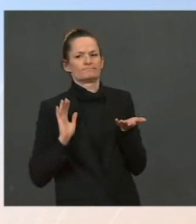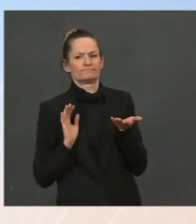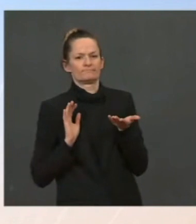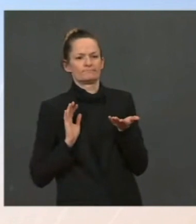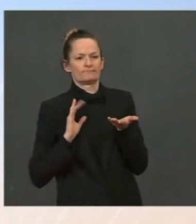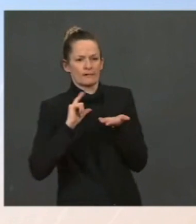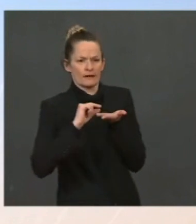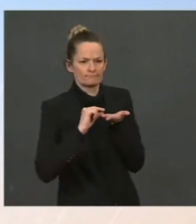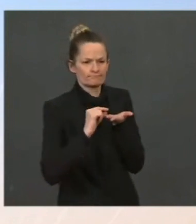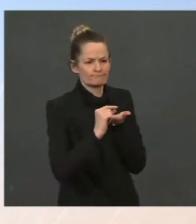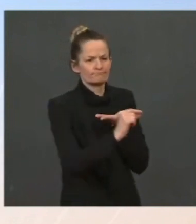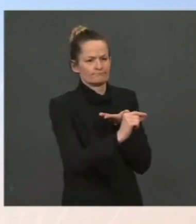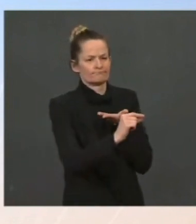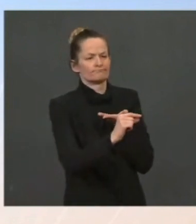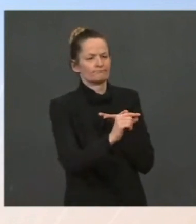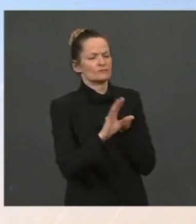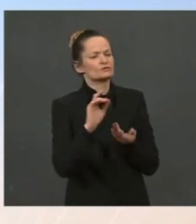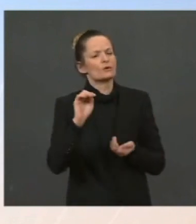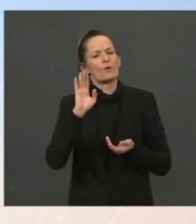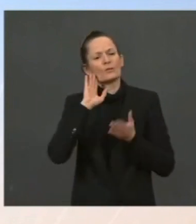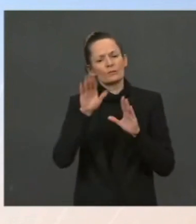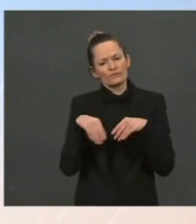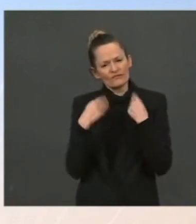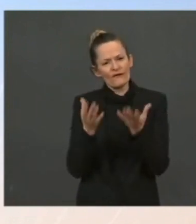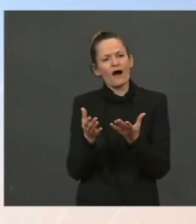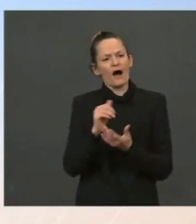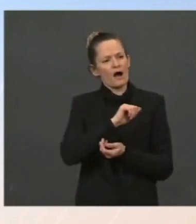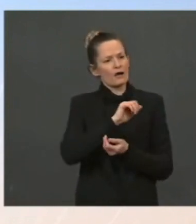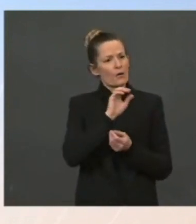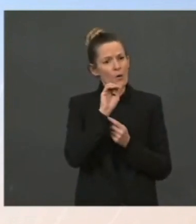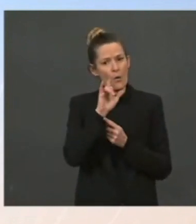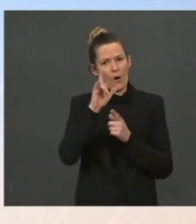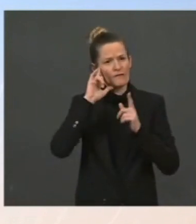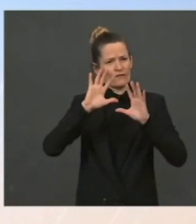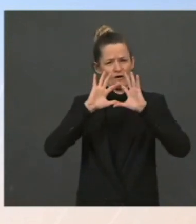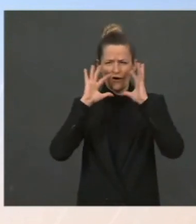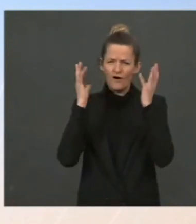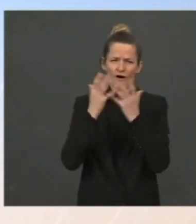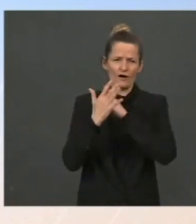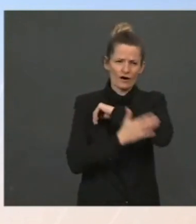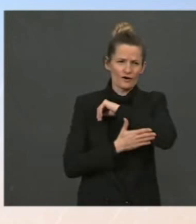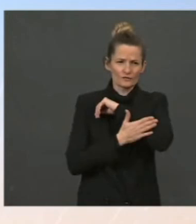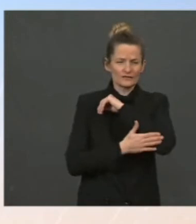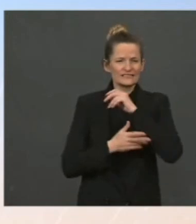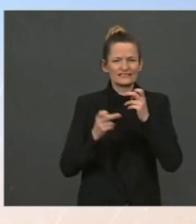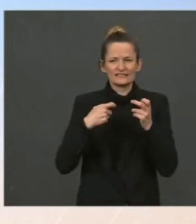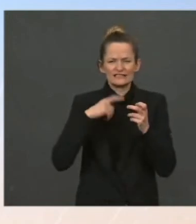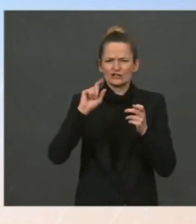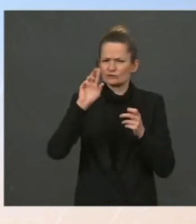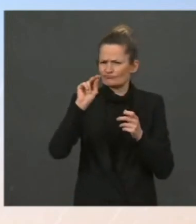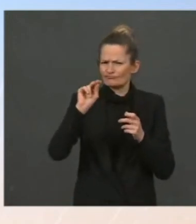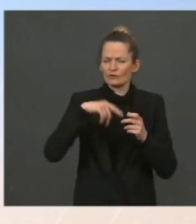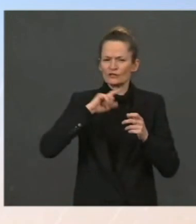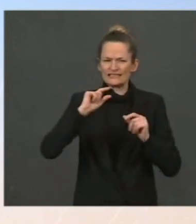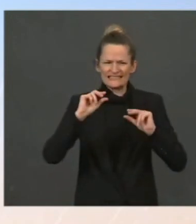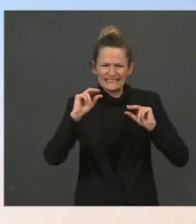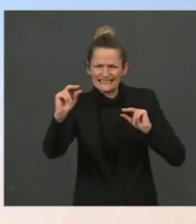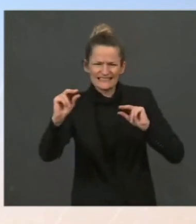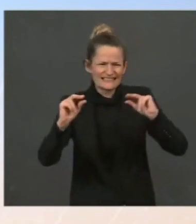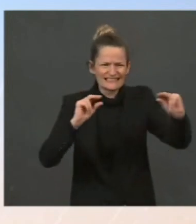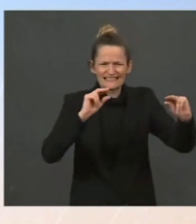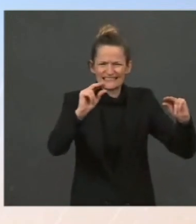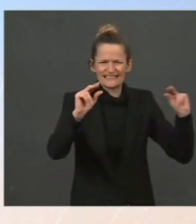oil for the country. We're just going to try to do what we can to temper. And it's coming over several weeks then, you said?